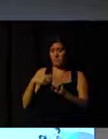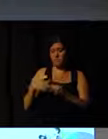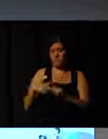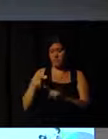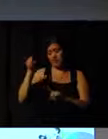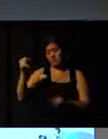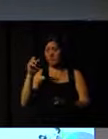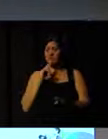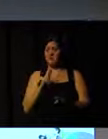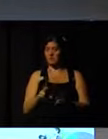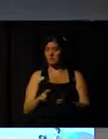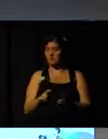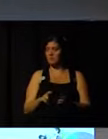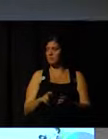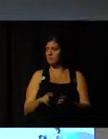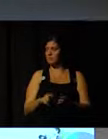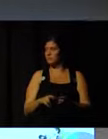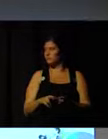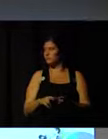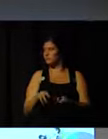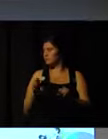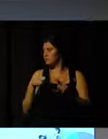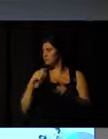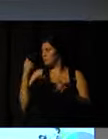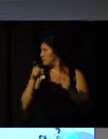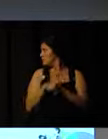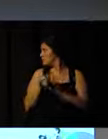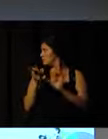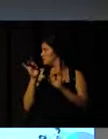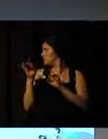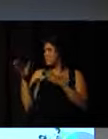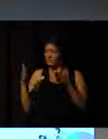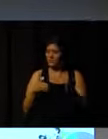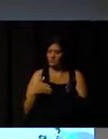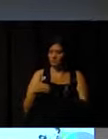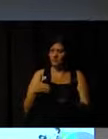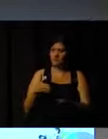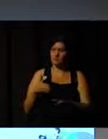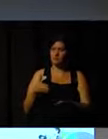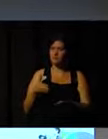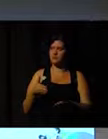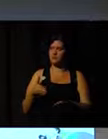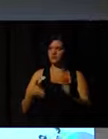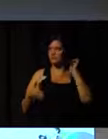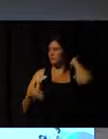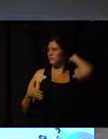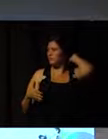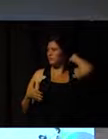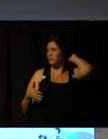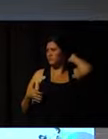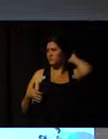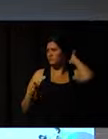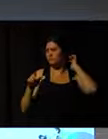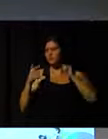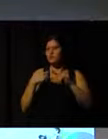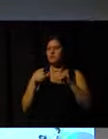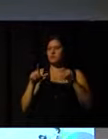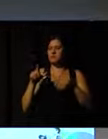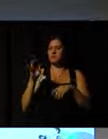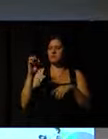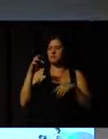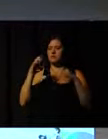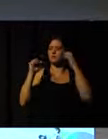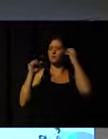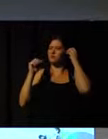And I would like to follow with a question, a specific question directed to you